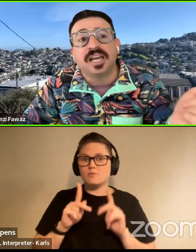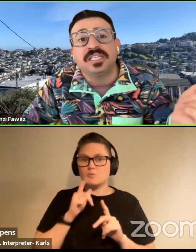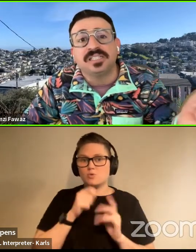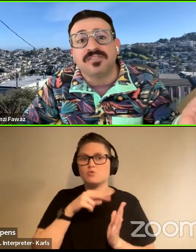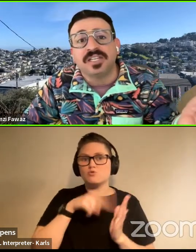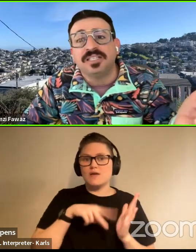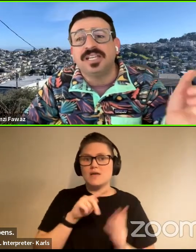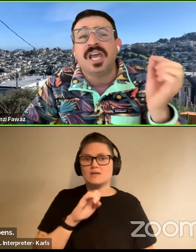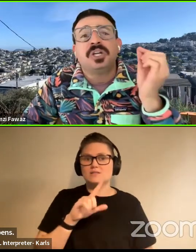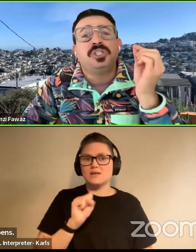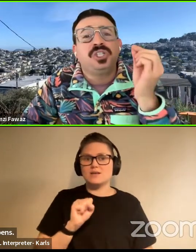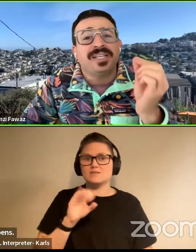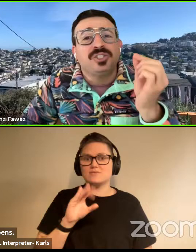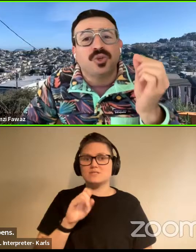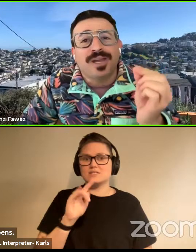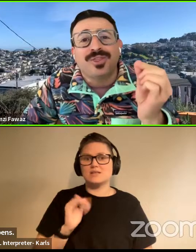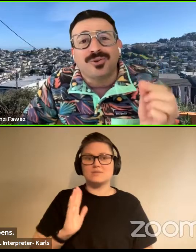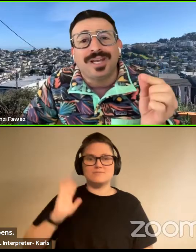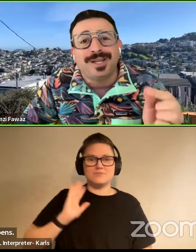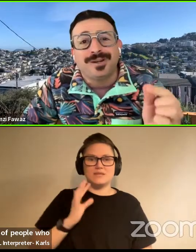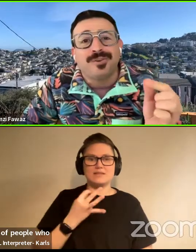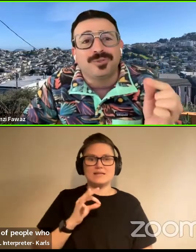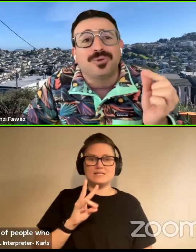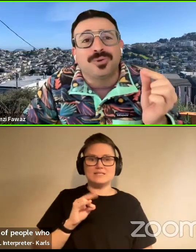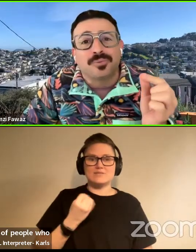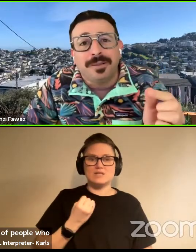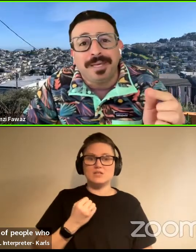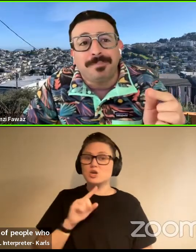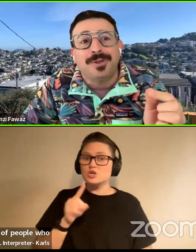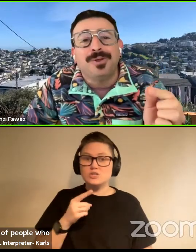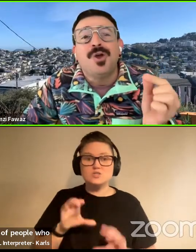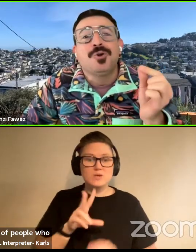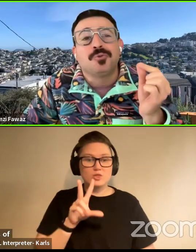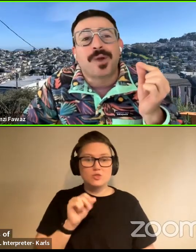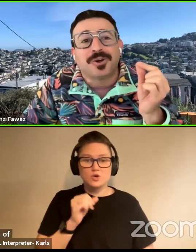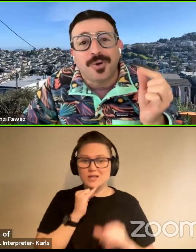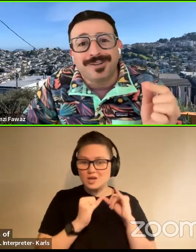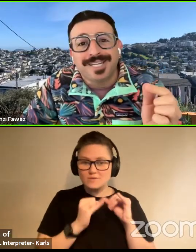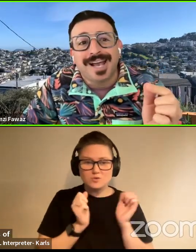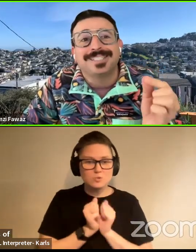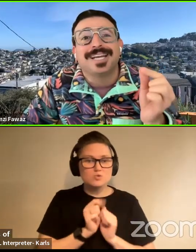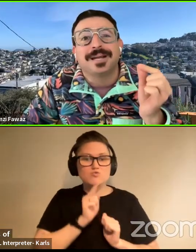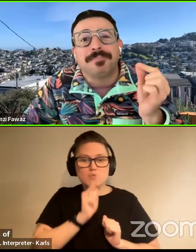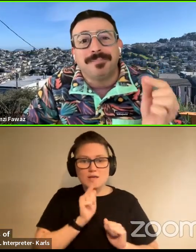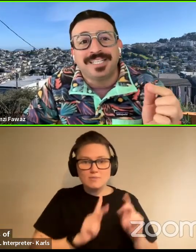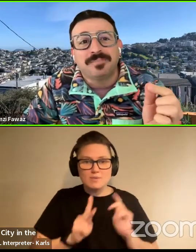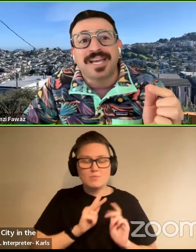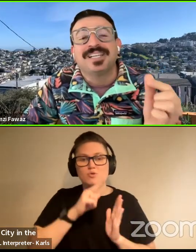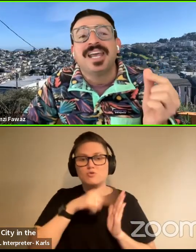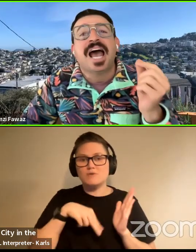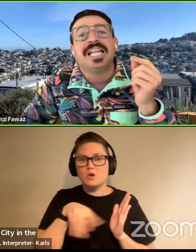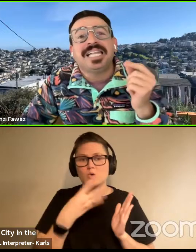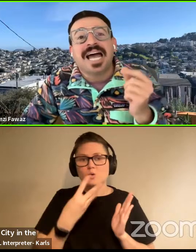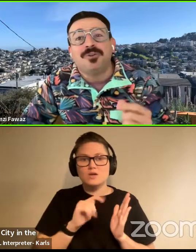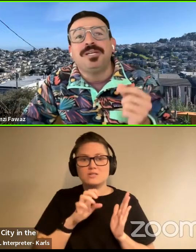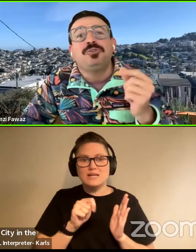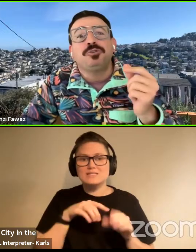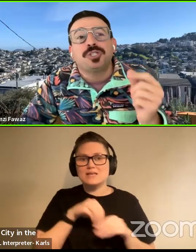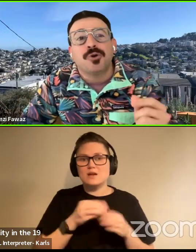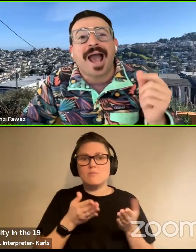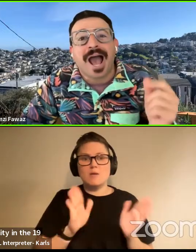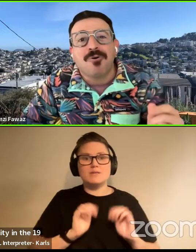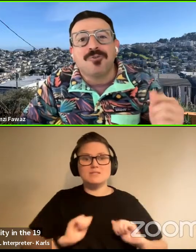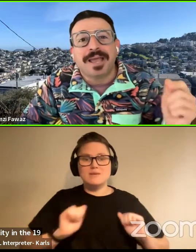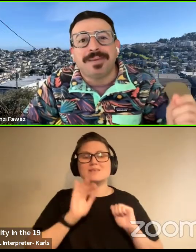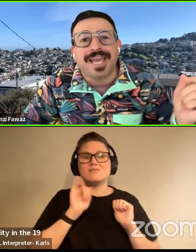of the city in the 1970s, just doing 30 interviews with real people who read a queer text in a public space allowed